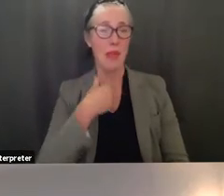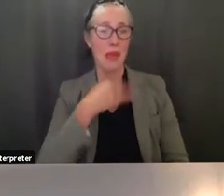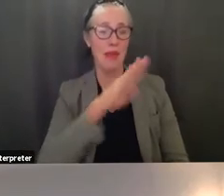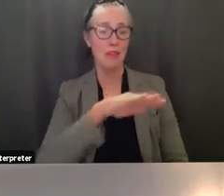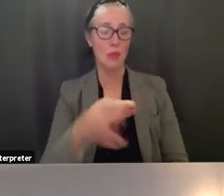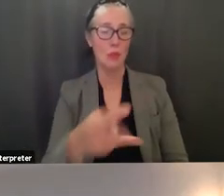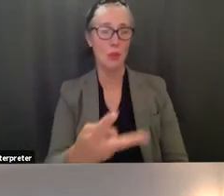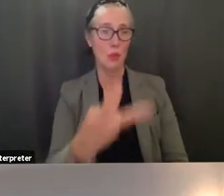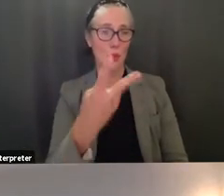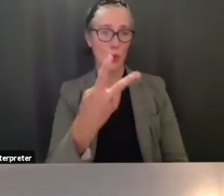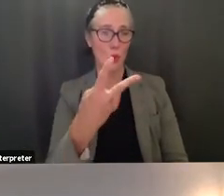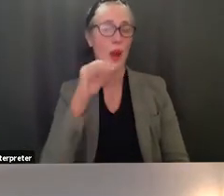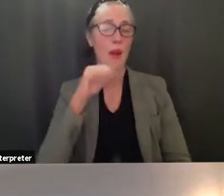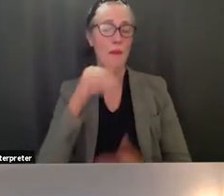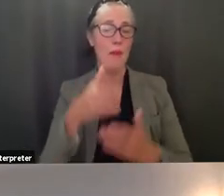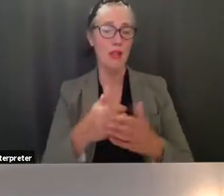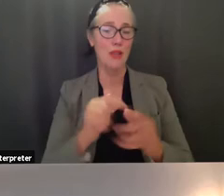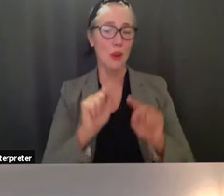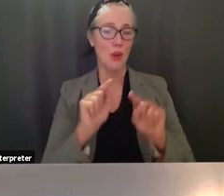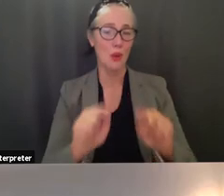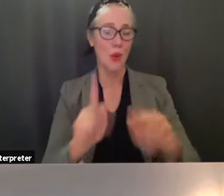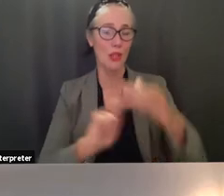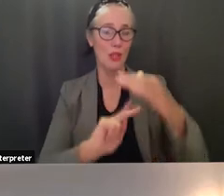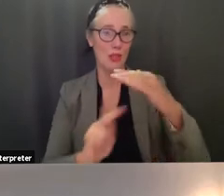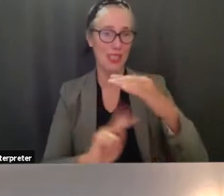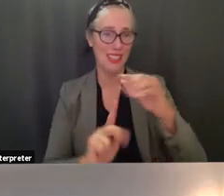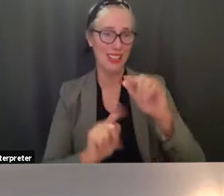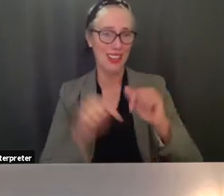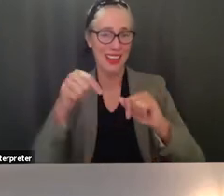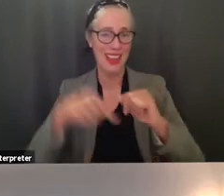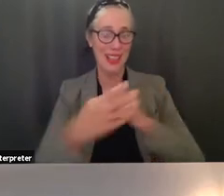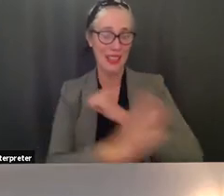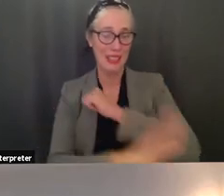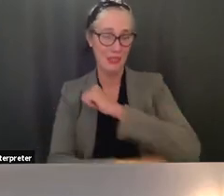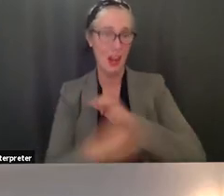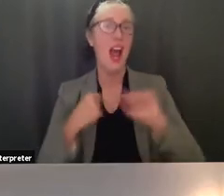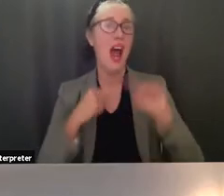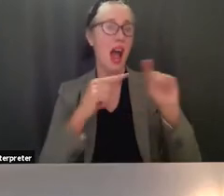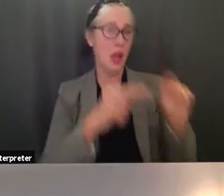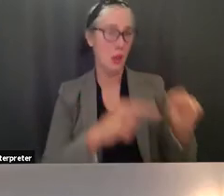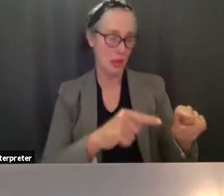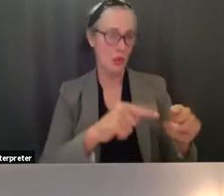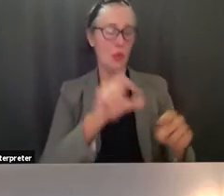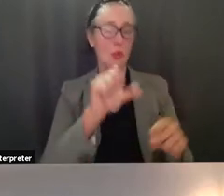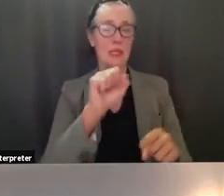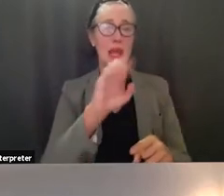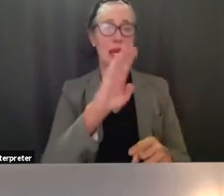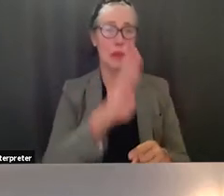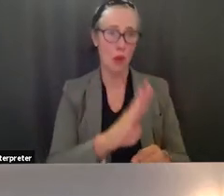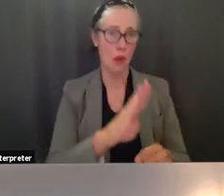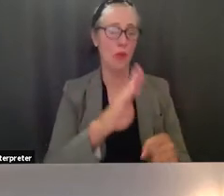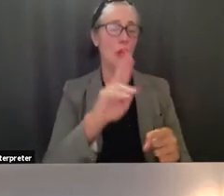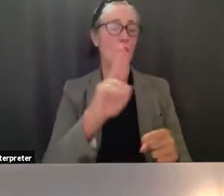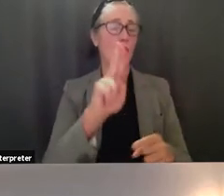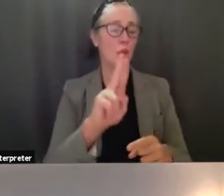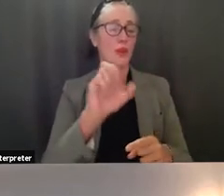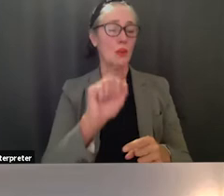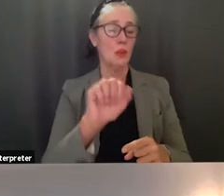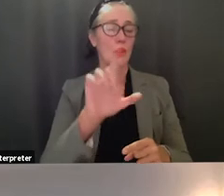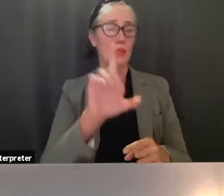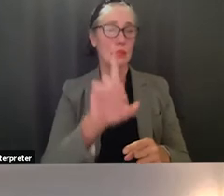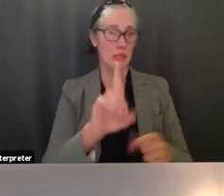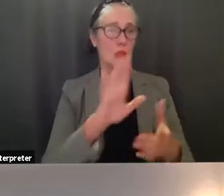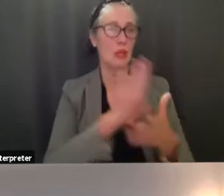i myself went to santa barbara unified schools i went to monta vista la calina and san marcus my